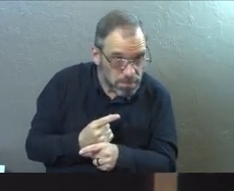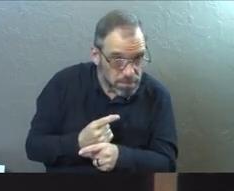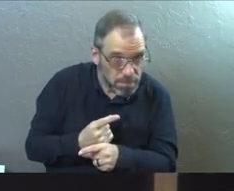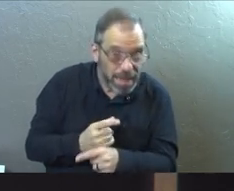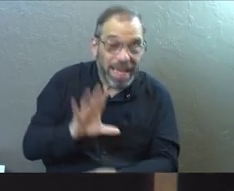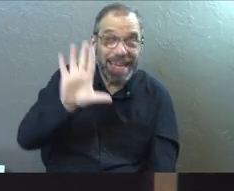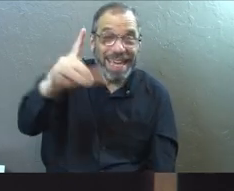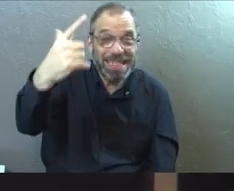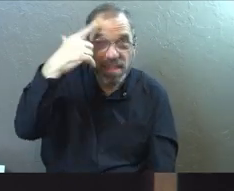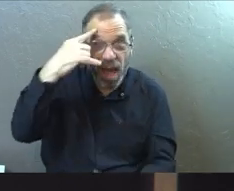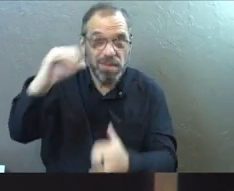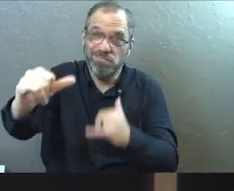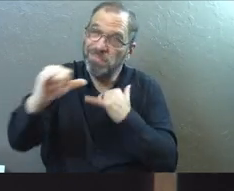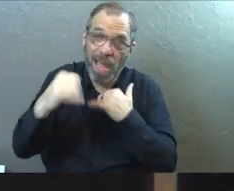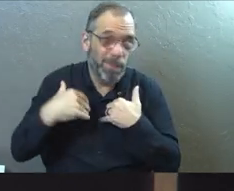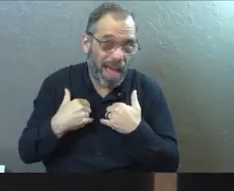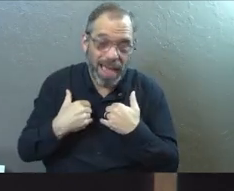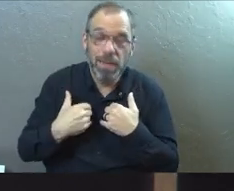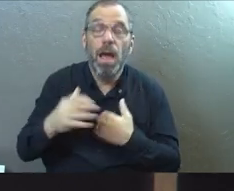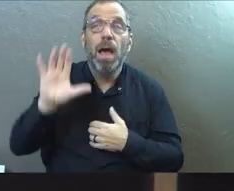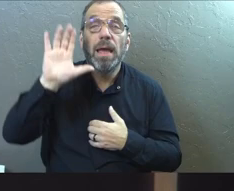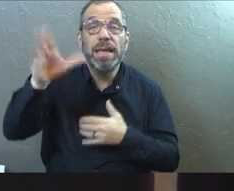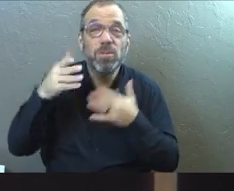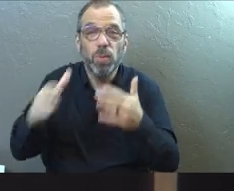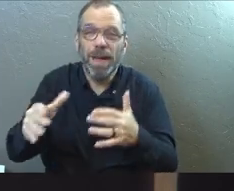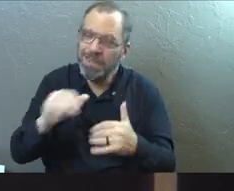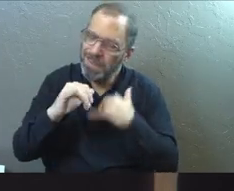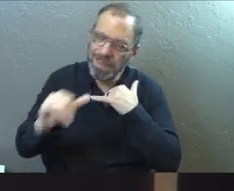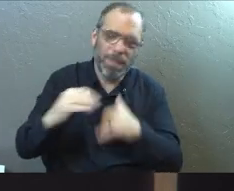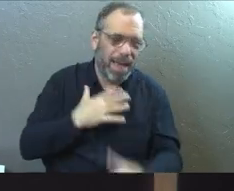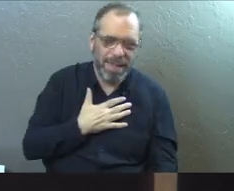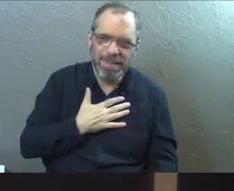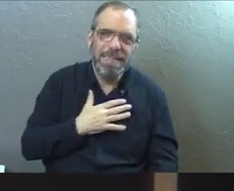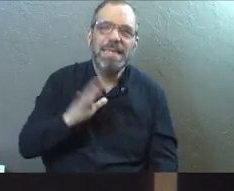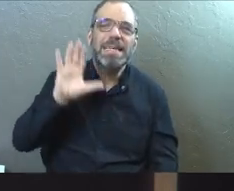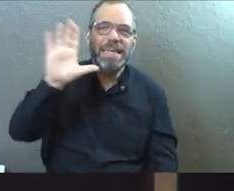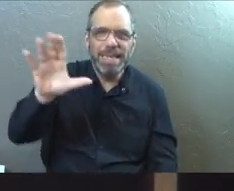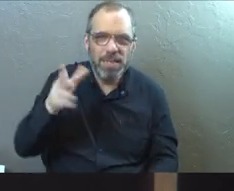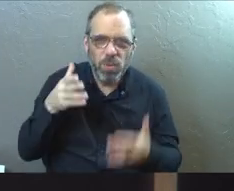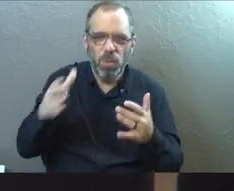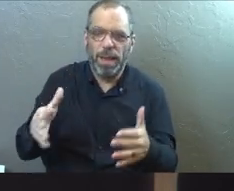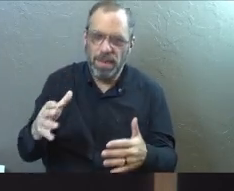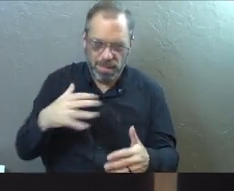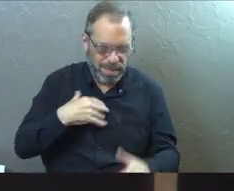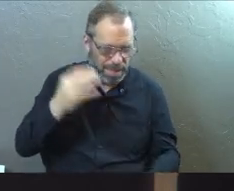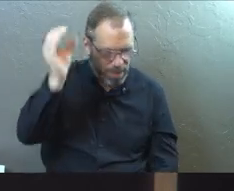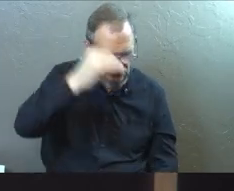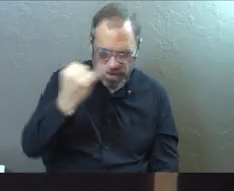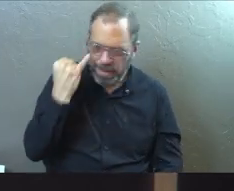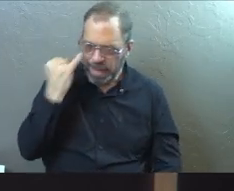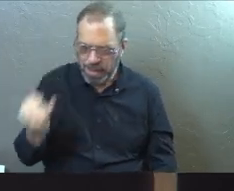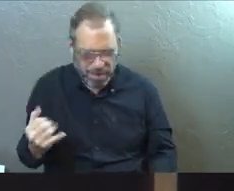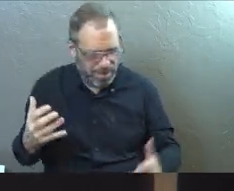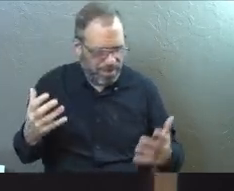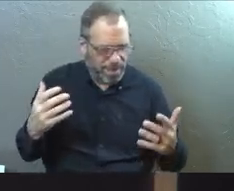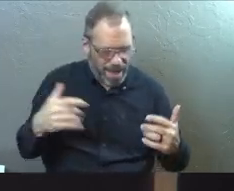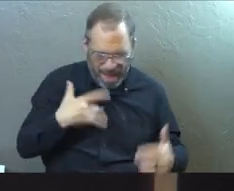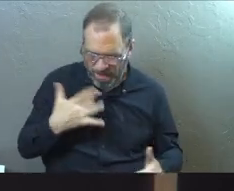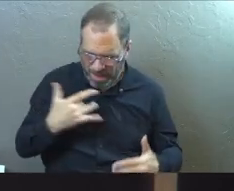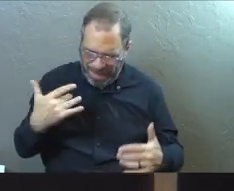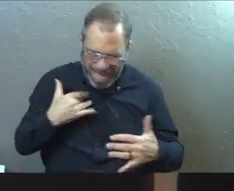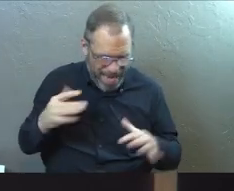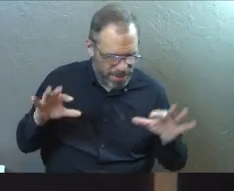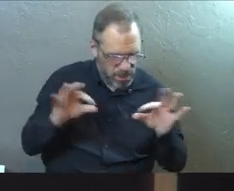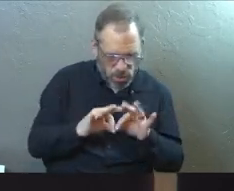Only him. It's the only way it works out. So I've got to relinquish the control, relinquish the opinions and the ideas and what I feel like I